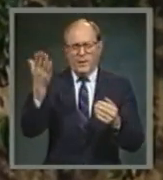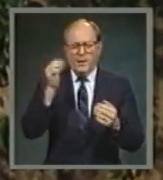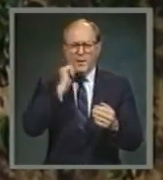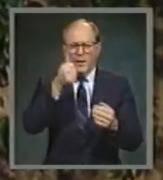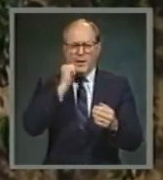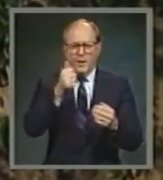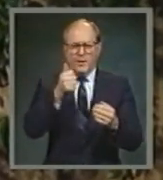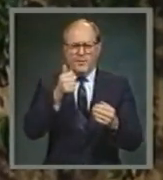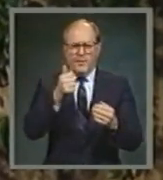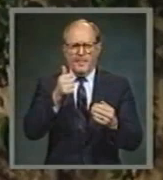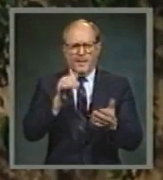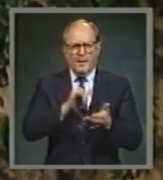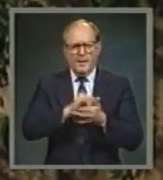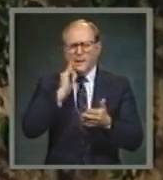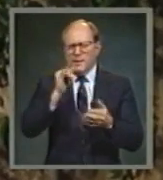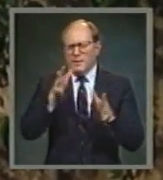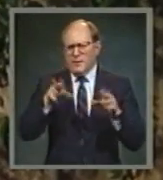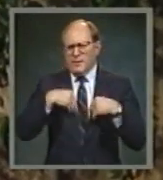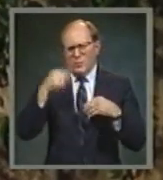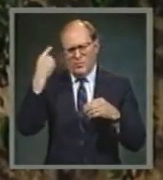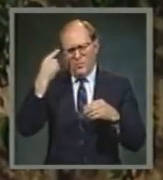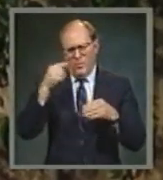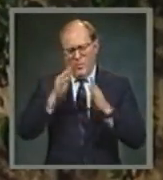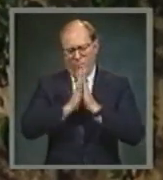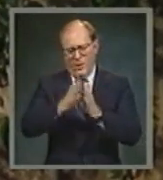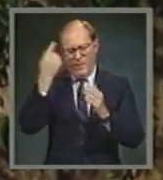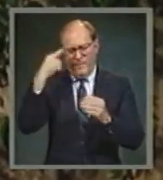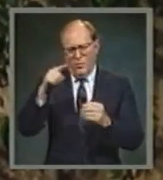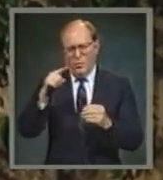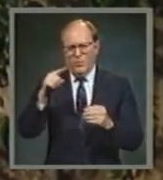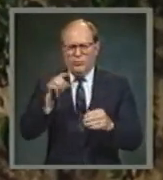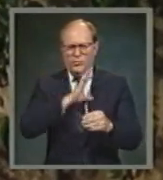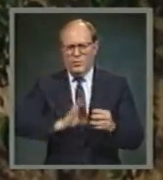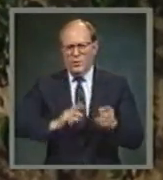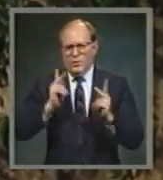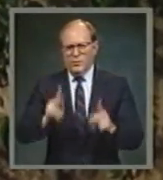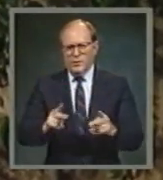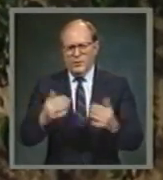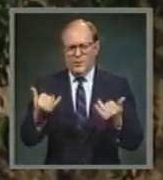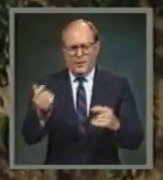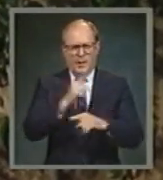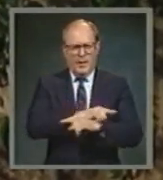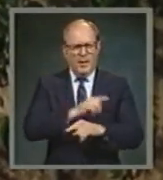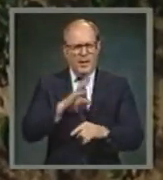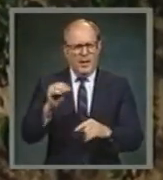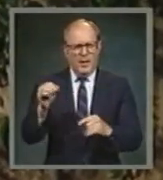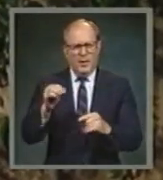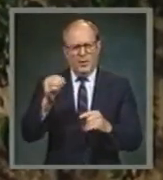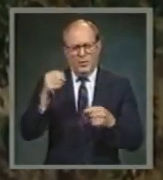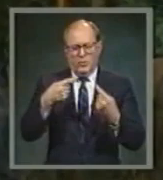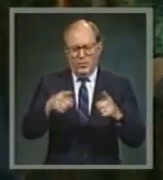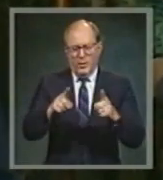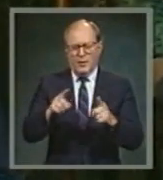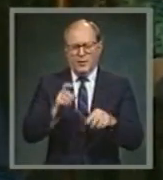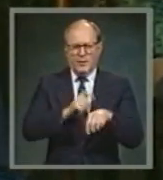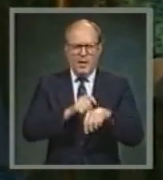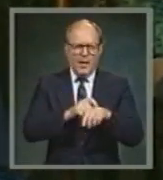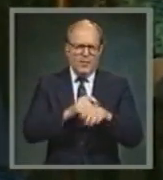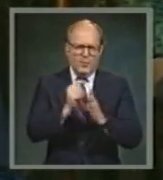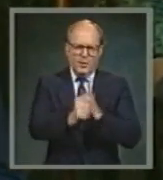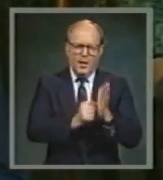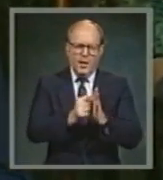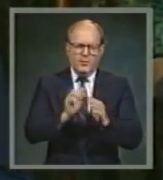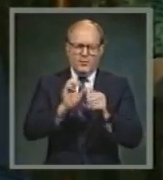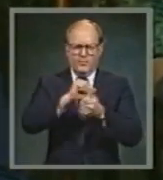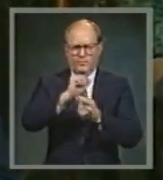prayer for the child of God always and especially in a time and culture of change. Right along with that